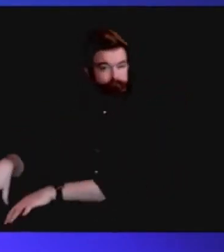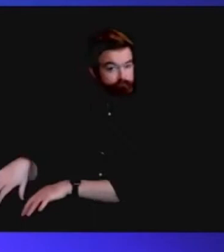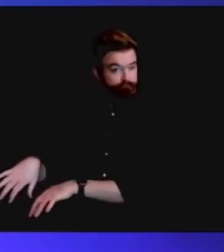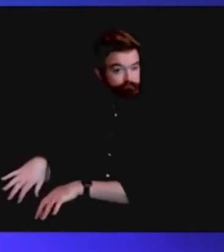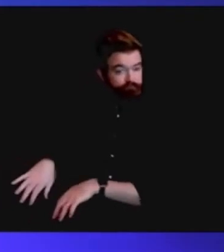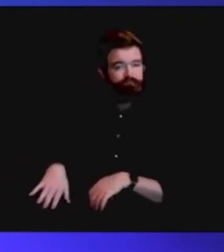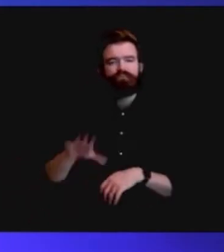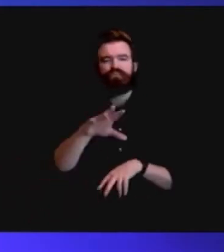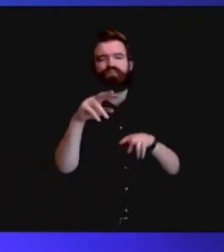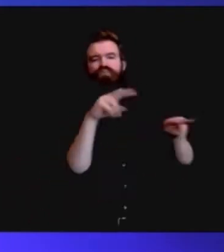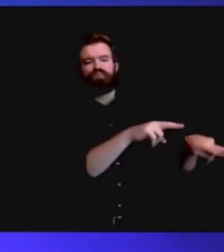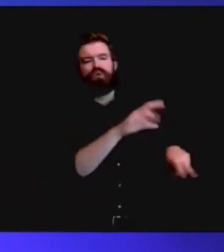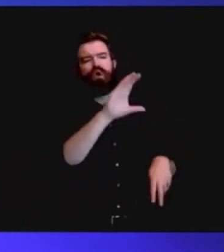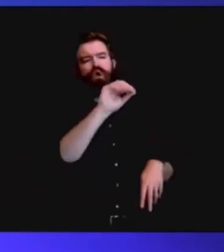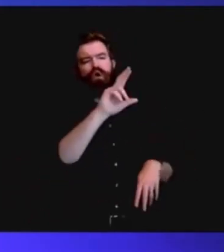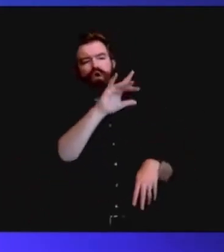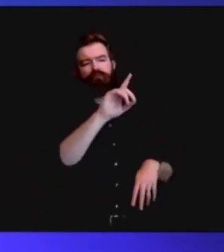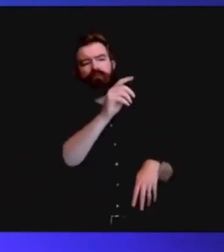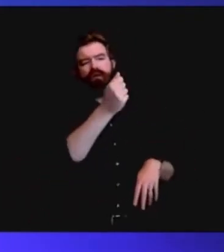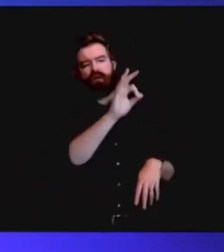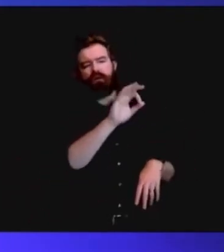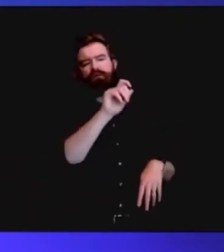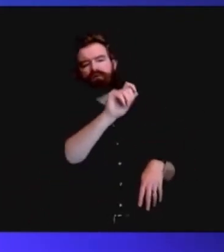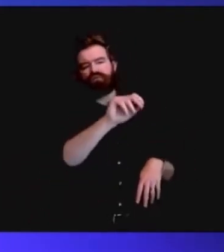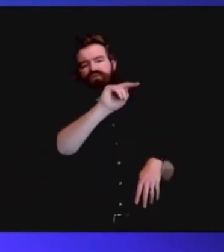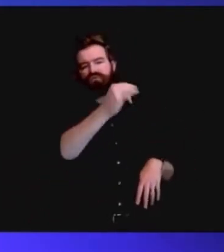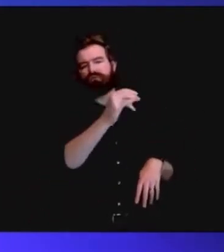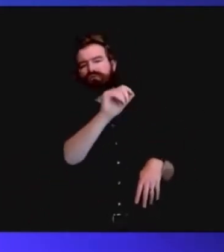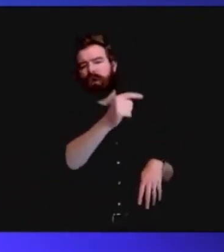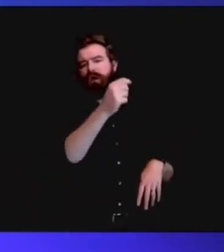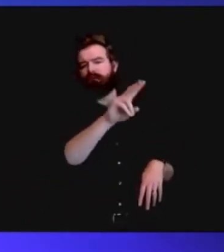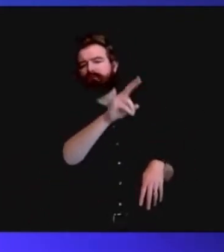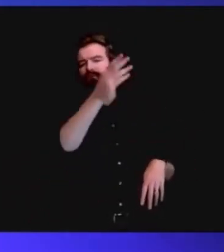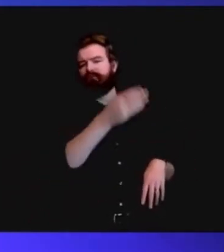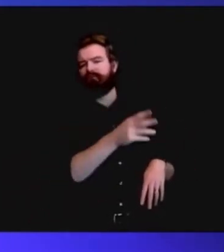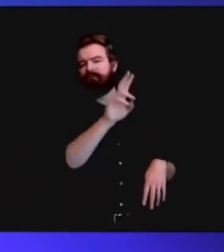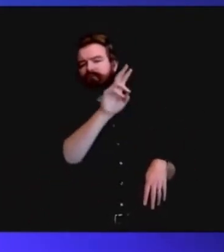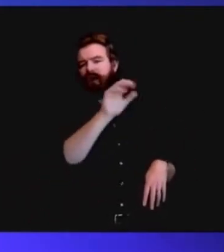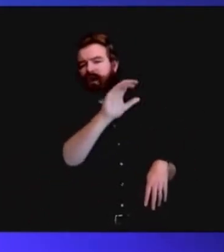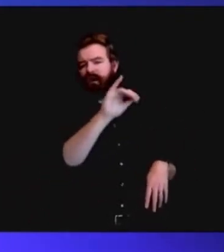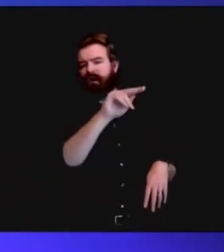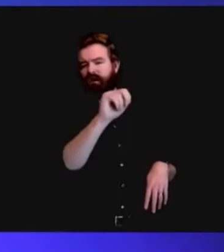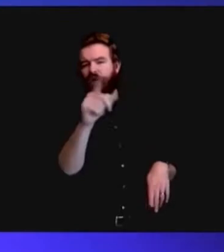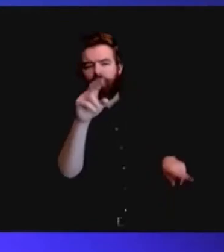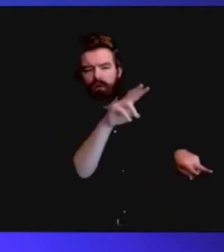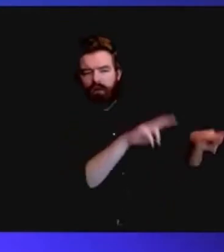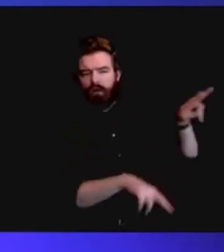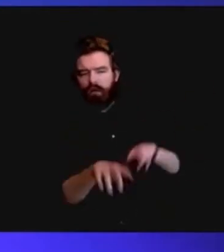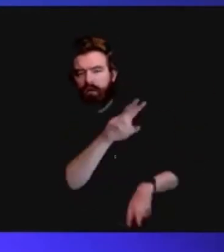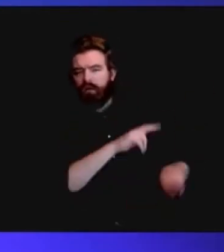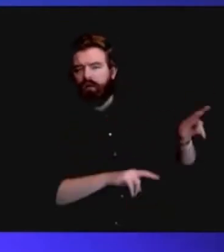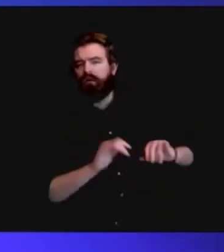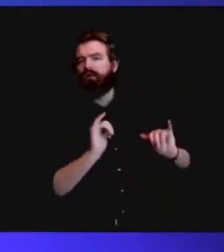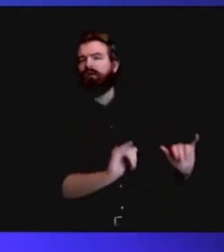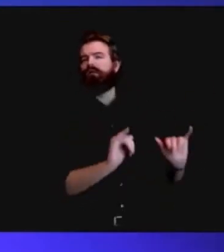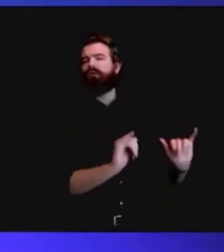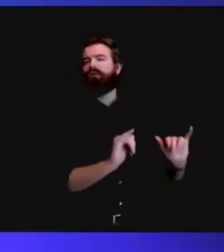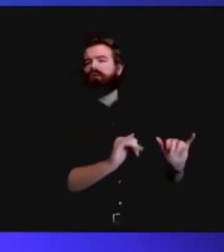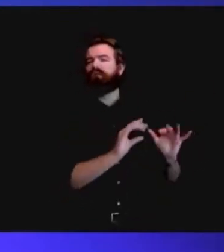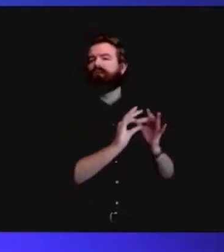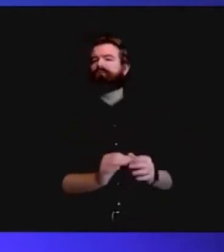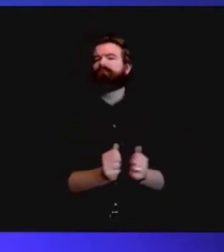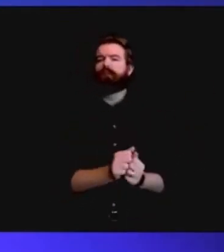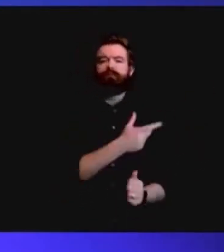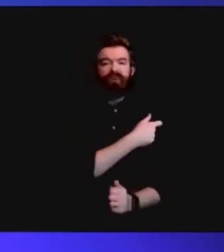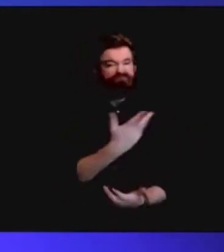hope you'll take a moment to visit covid19.nj.gov slash vaccine to learn about the safety and